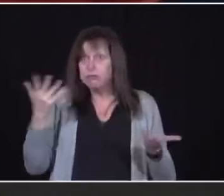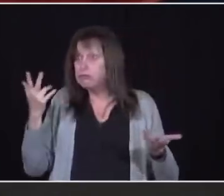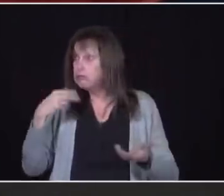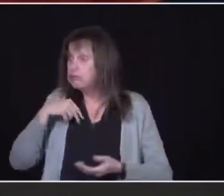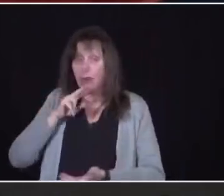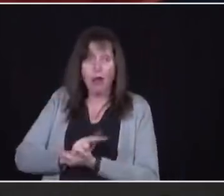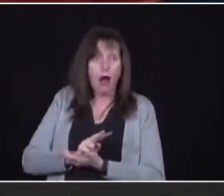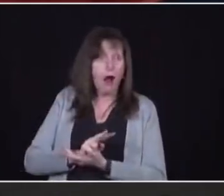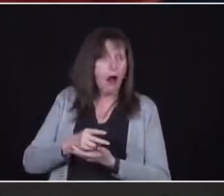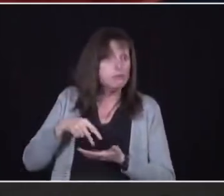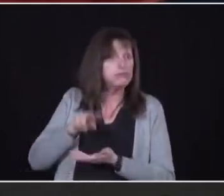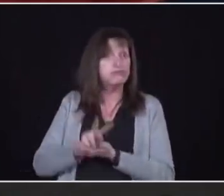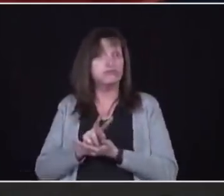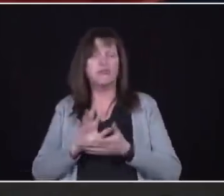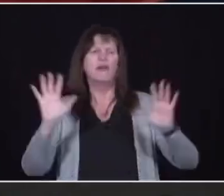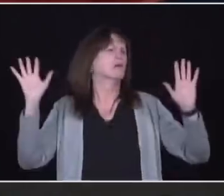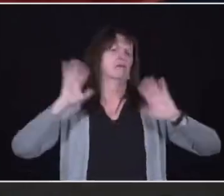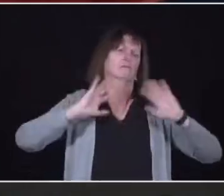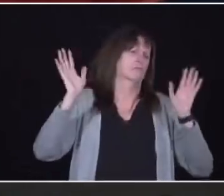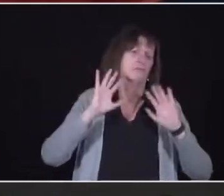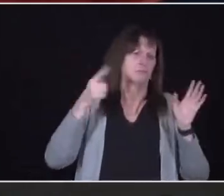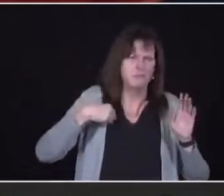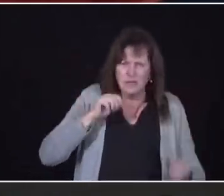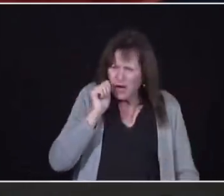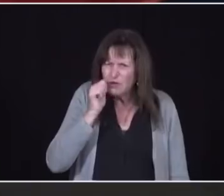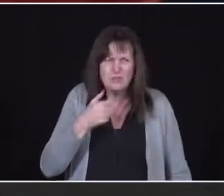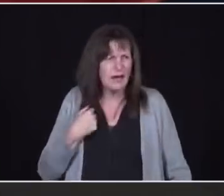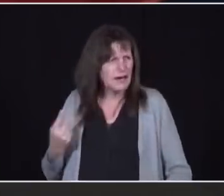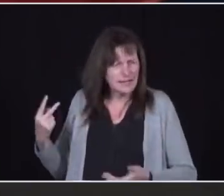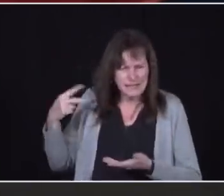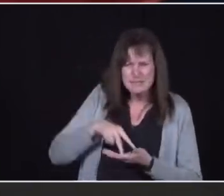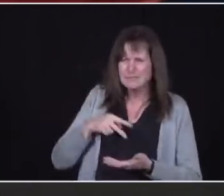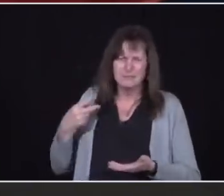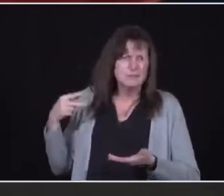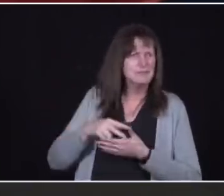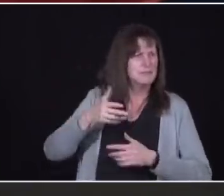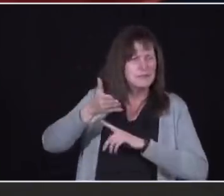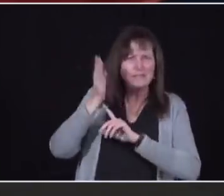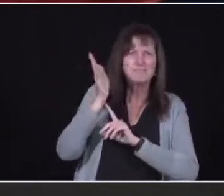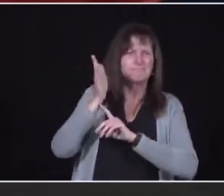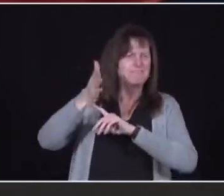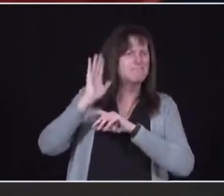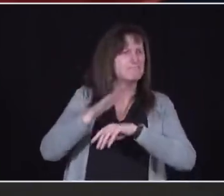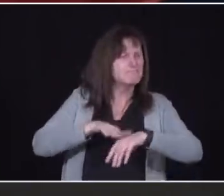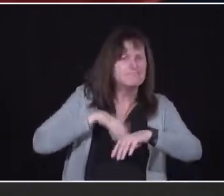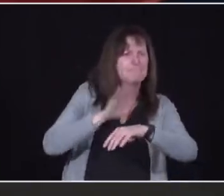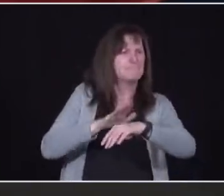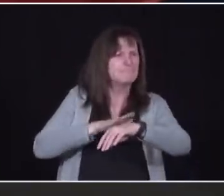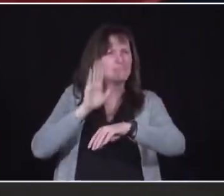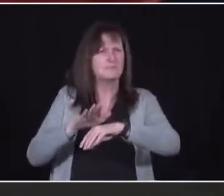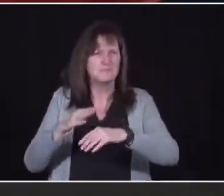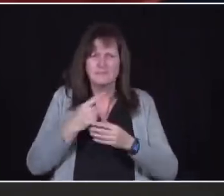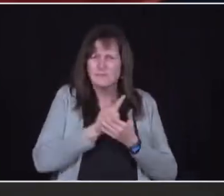you've seen me up here every day. We've been ringing the alarm bells for weeks. We pulled the